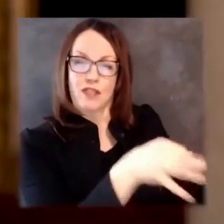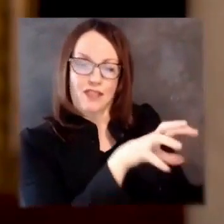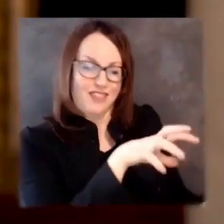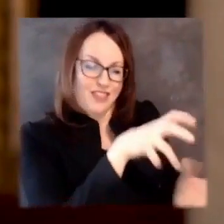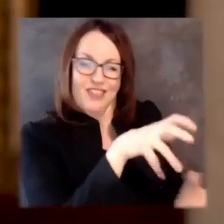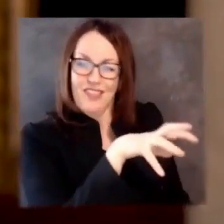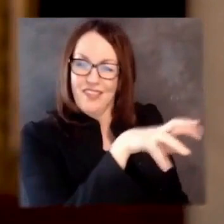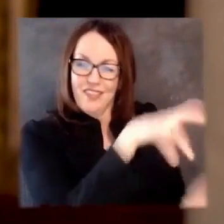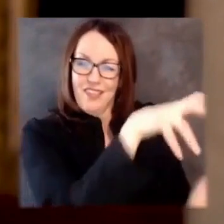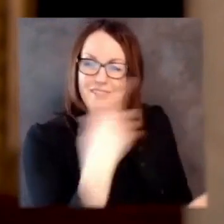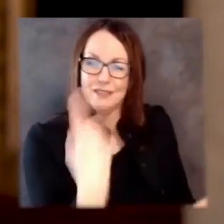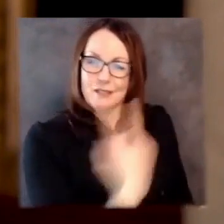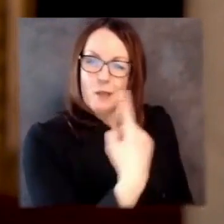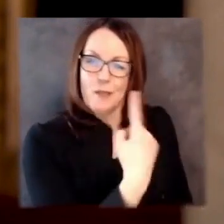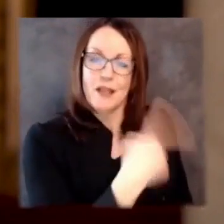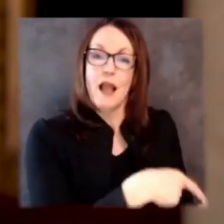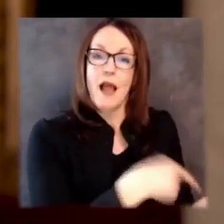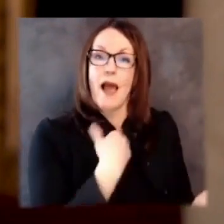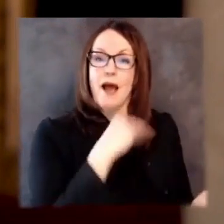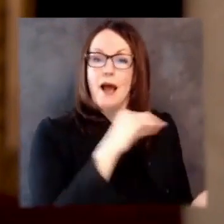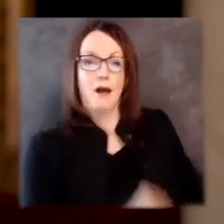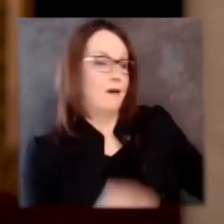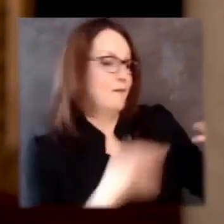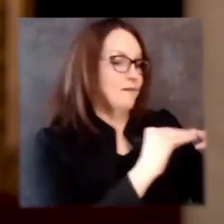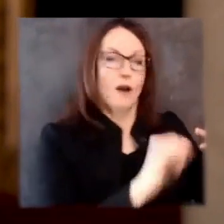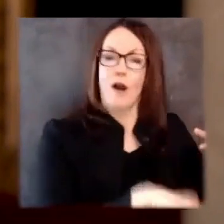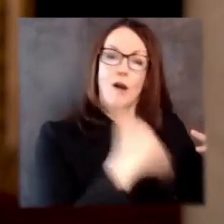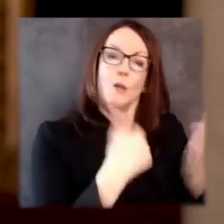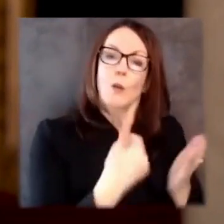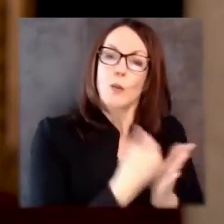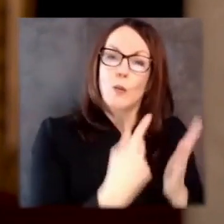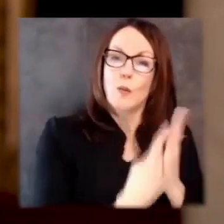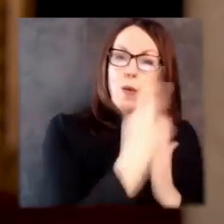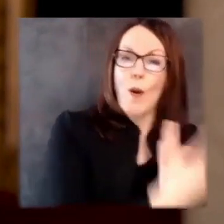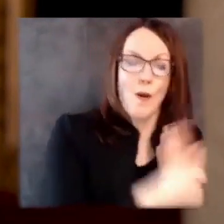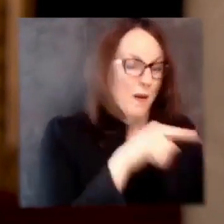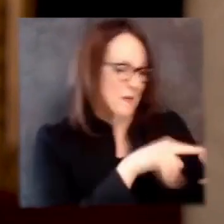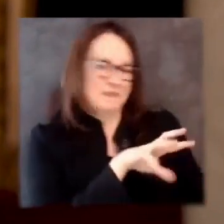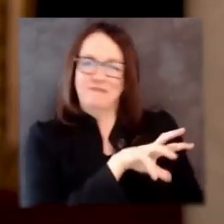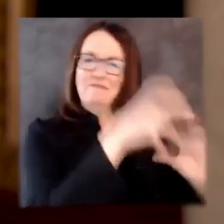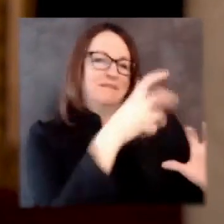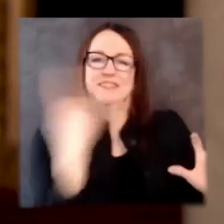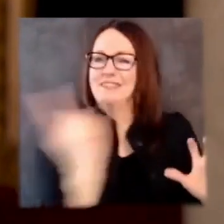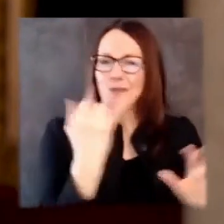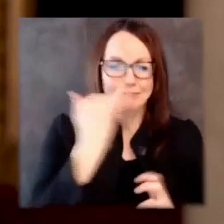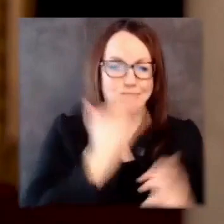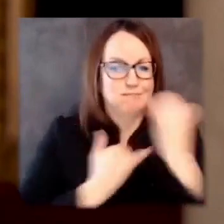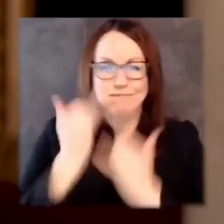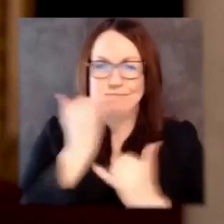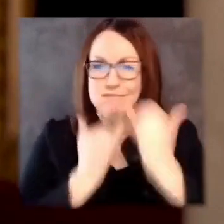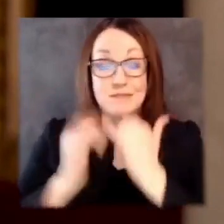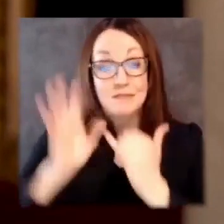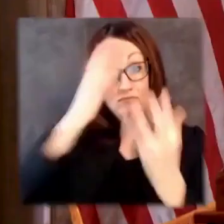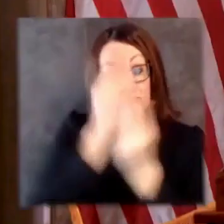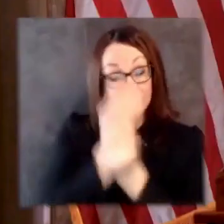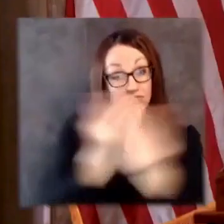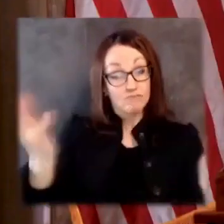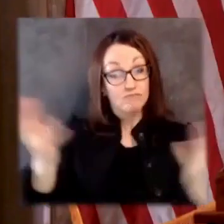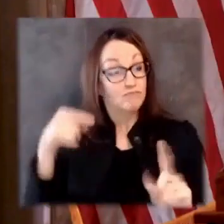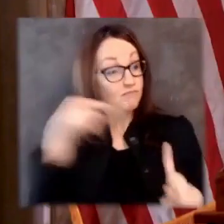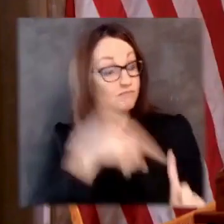required more time to implement new federal programs, and made it harder to get benefits out the door.